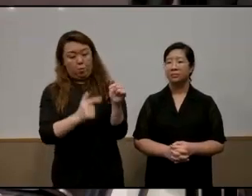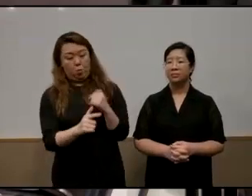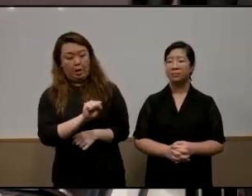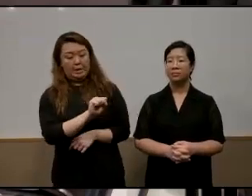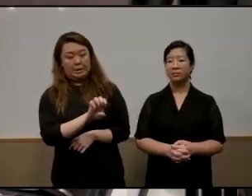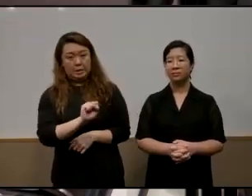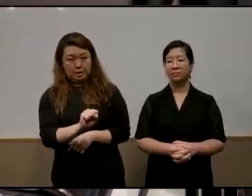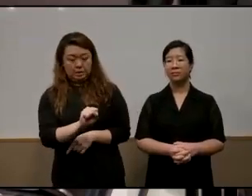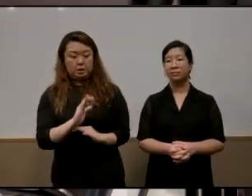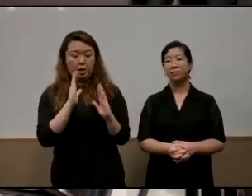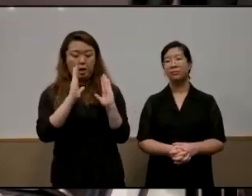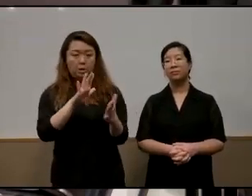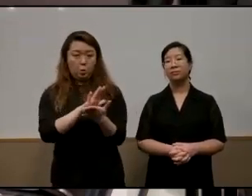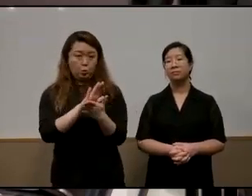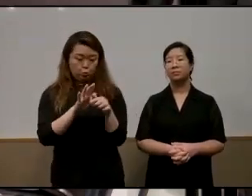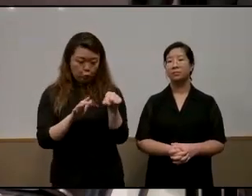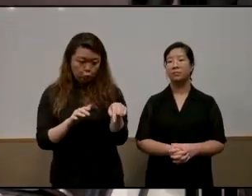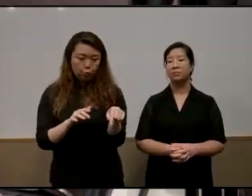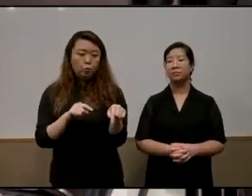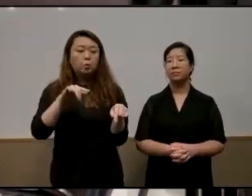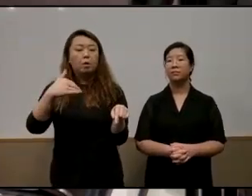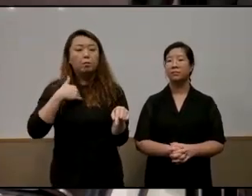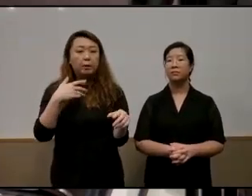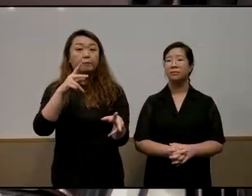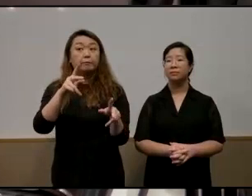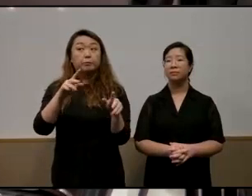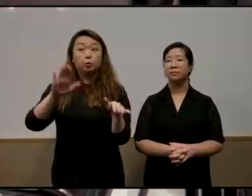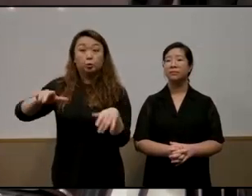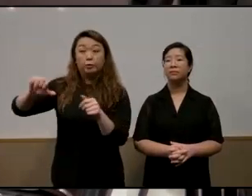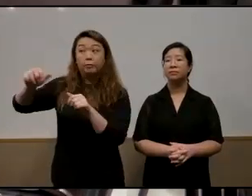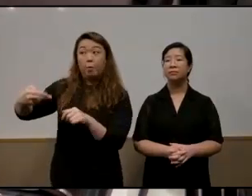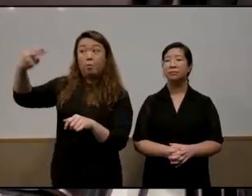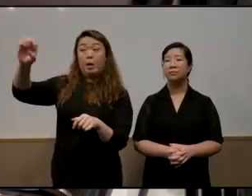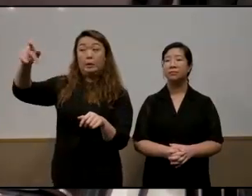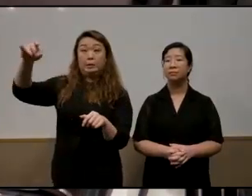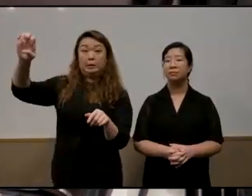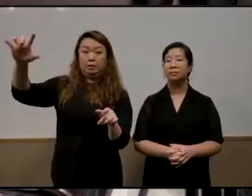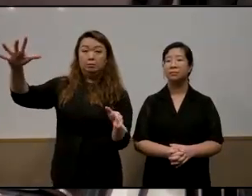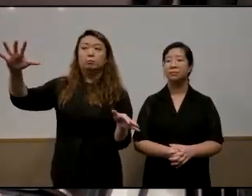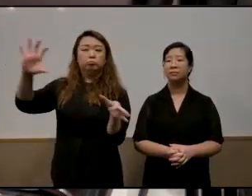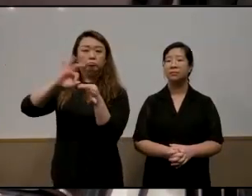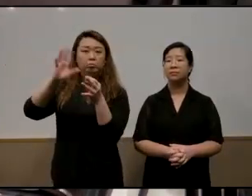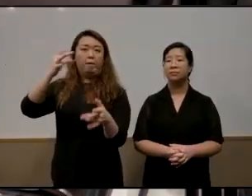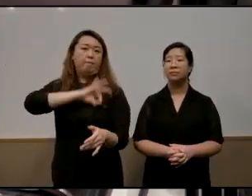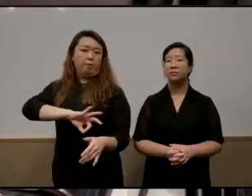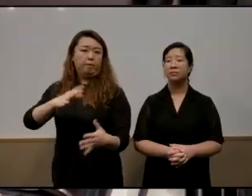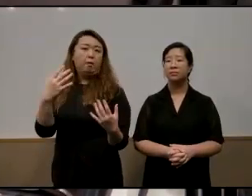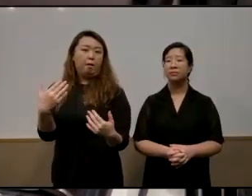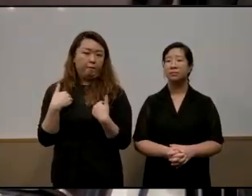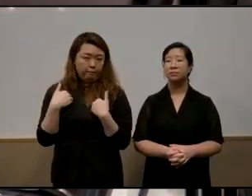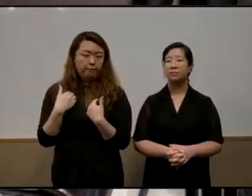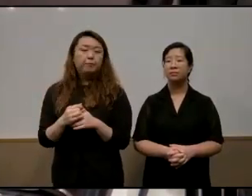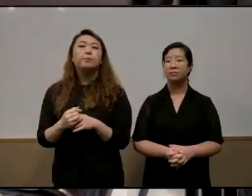schools uh where there are kids from the higher ses there's a lot of benefits to them uh